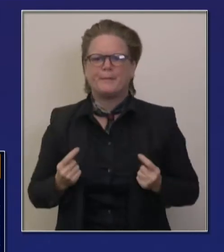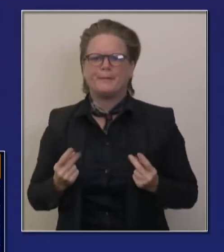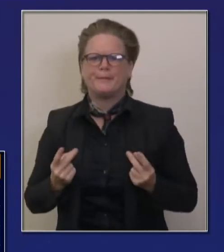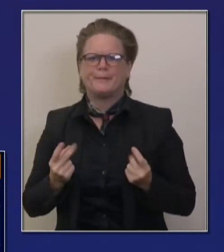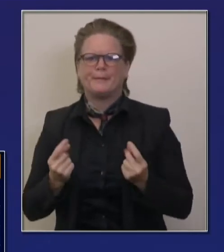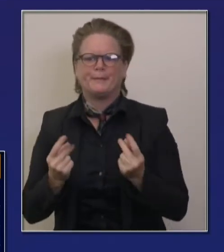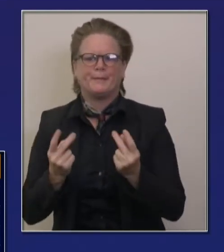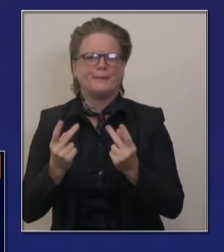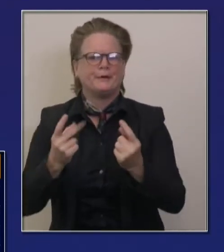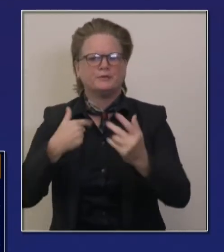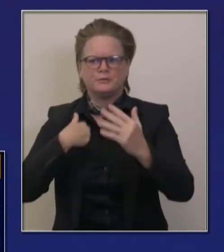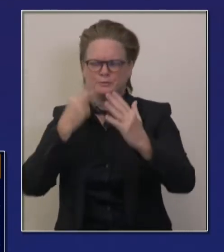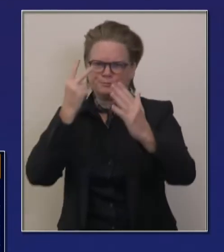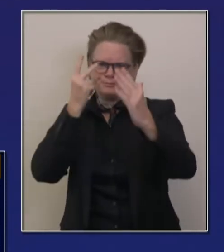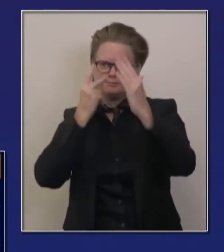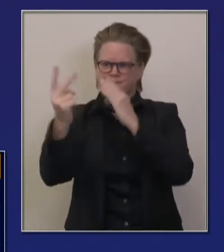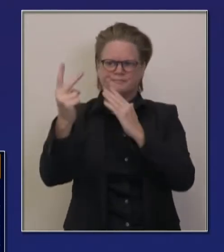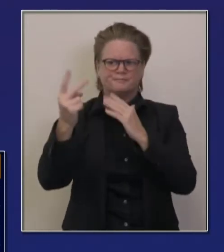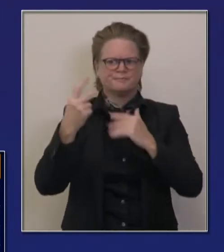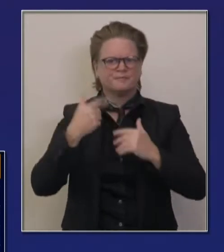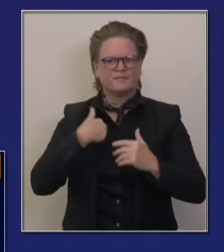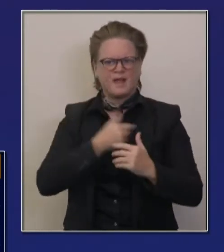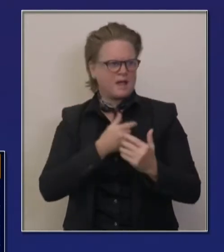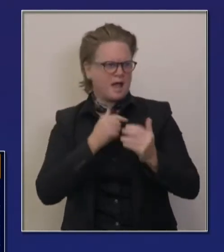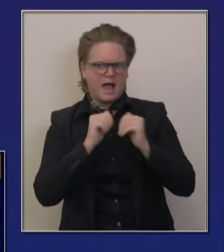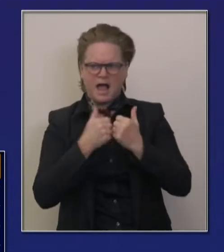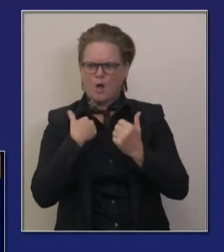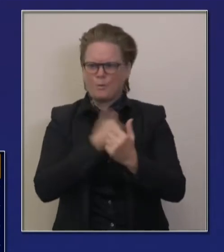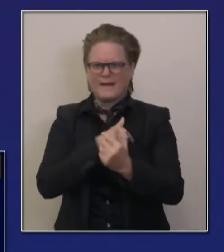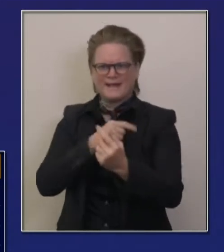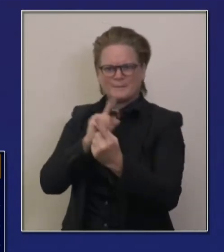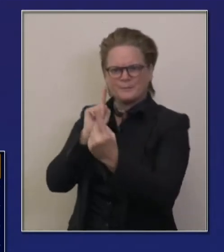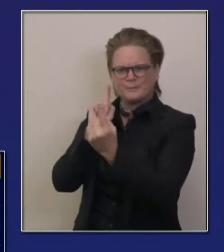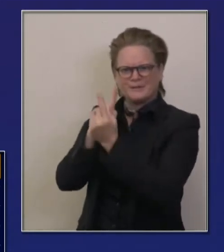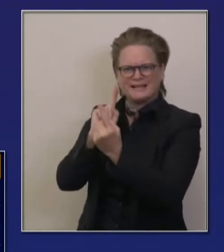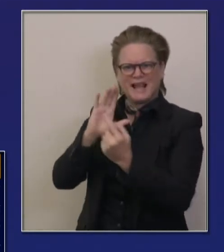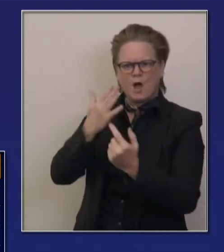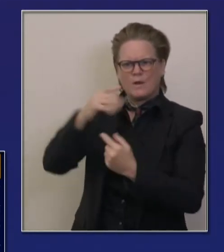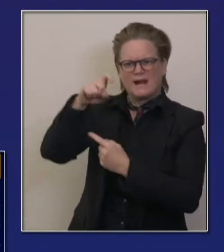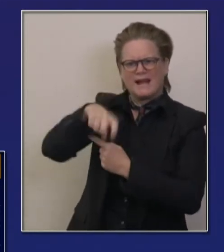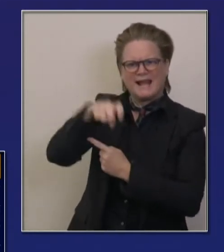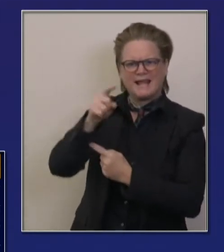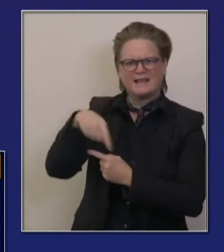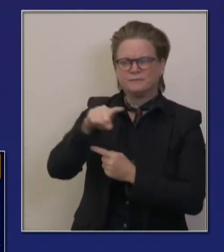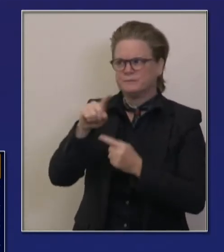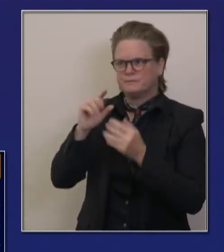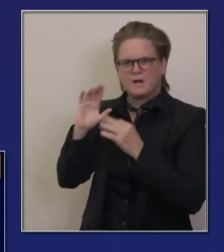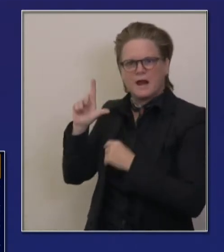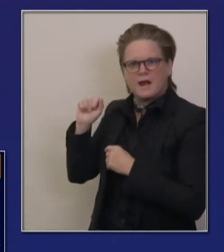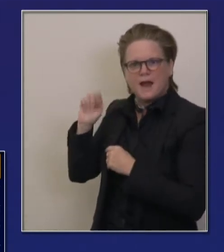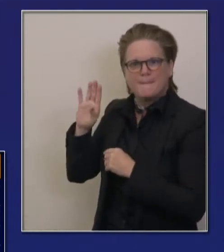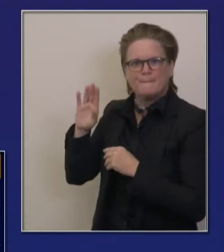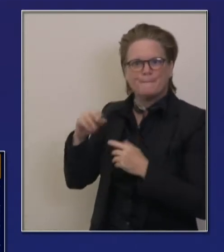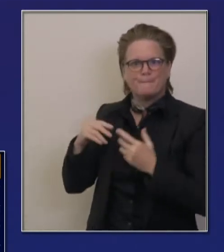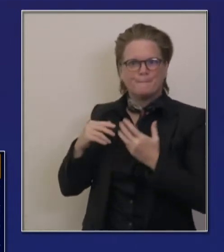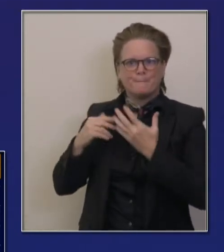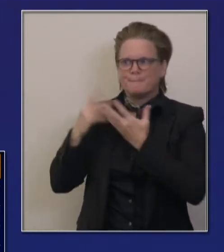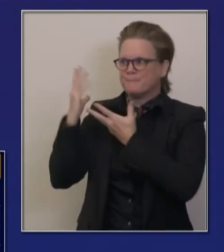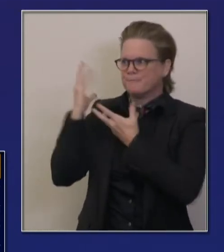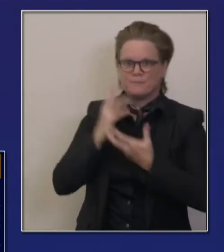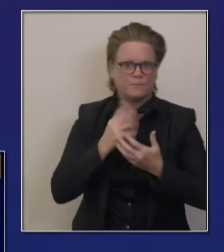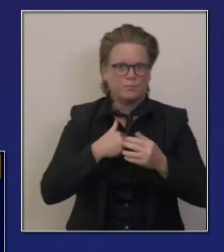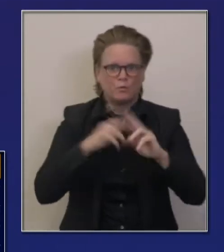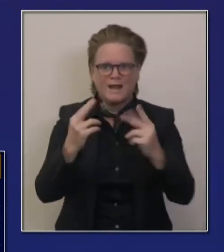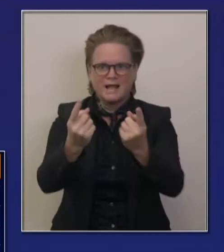our own state lab. The goal is to get to 150,000 tests over 24 hour period every day. That number continues to grow